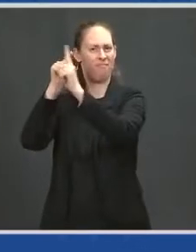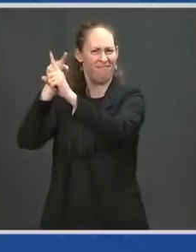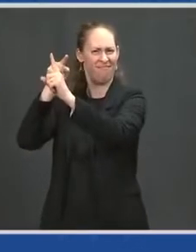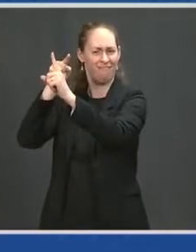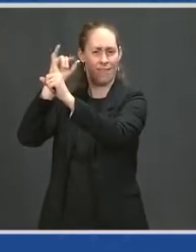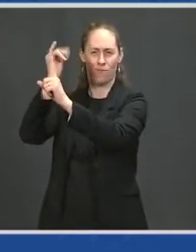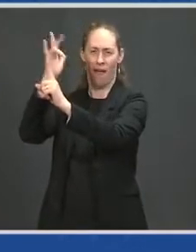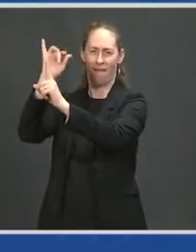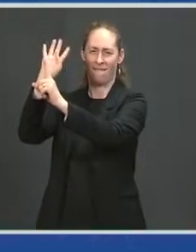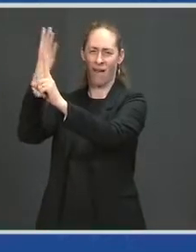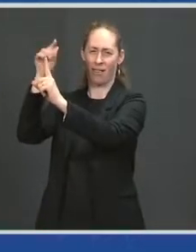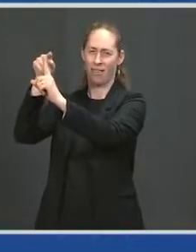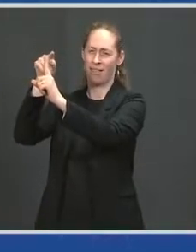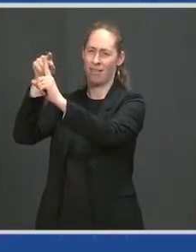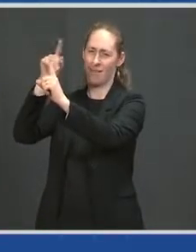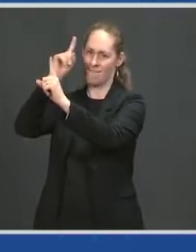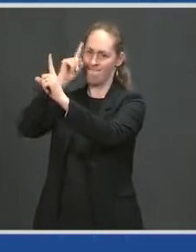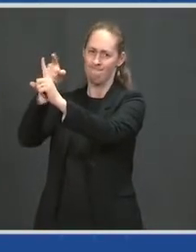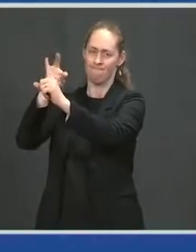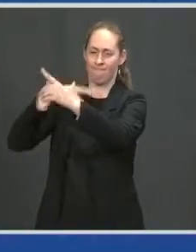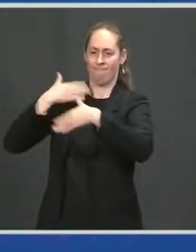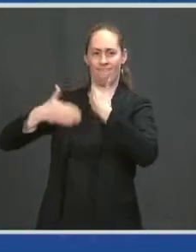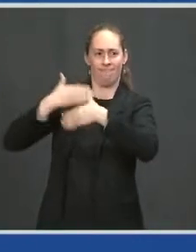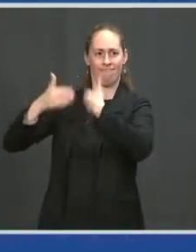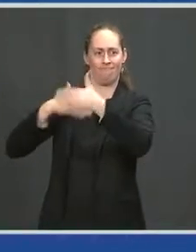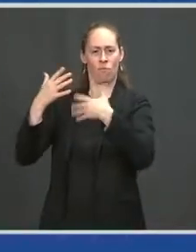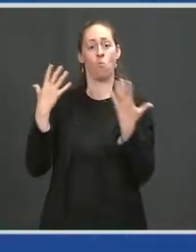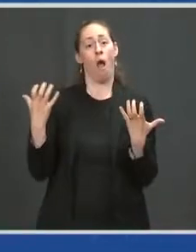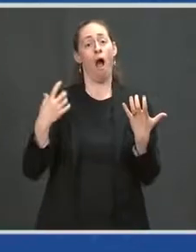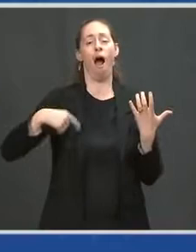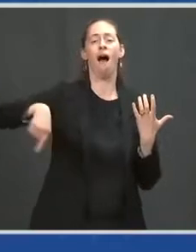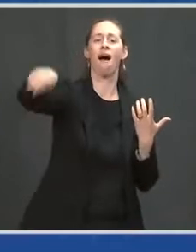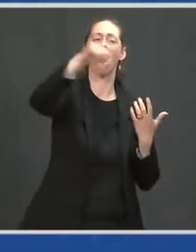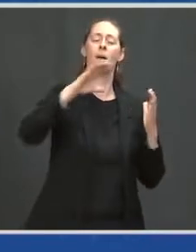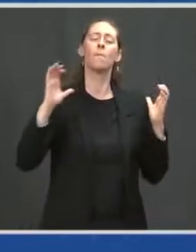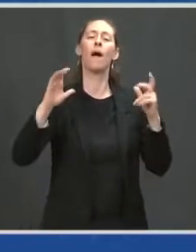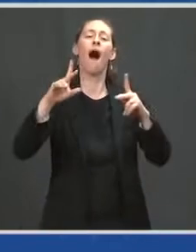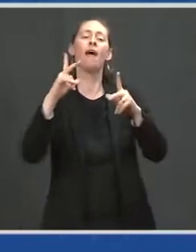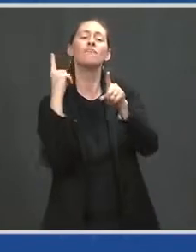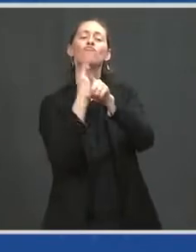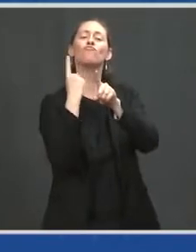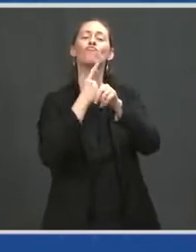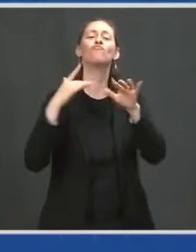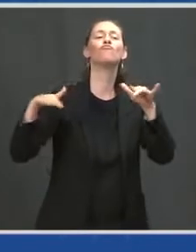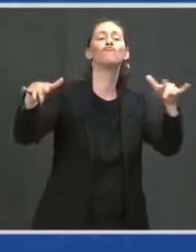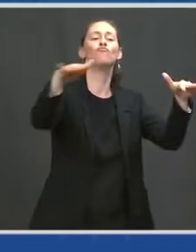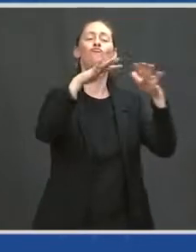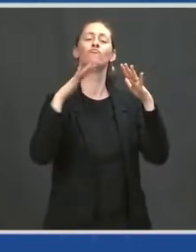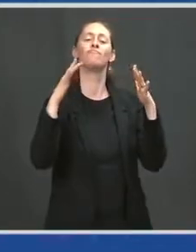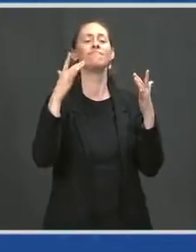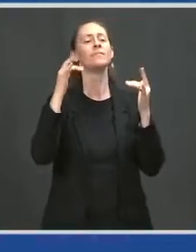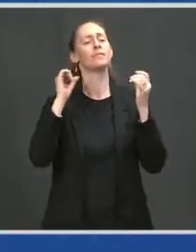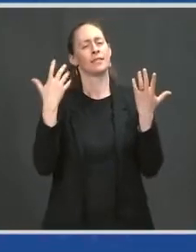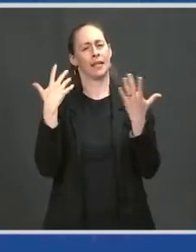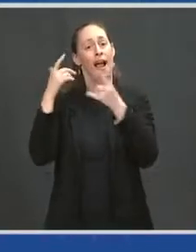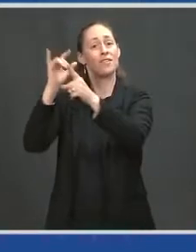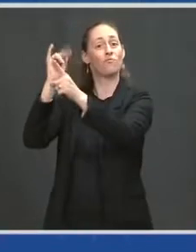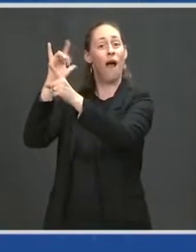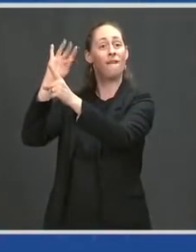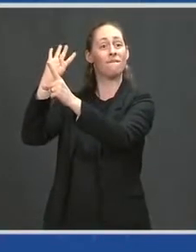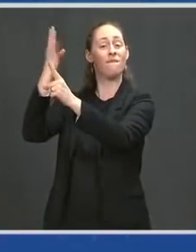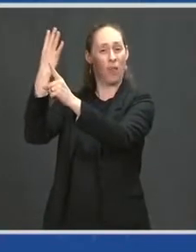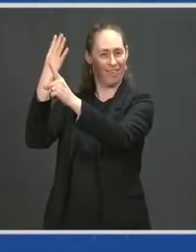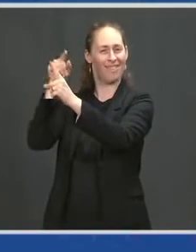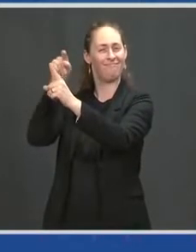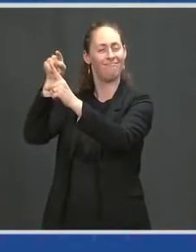get life in America closer to normal and begin to celebrate our independence from the virus together with our friends and our